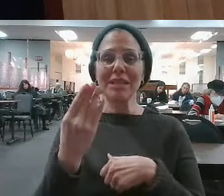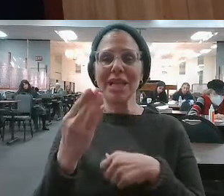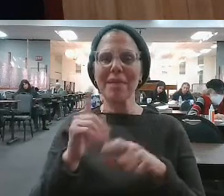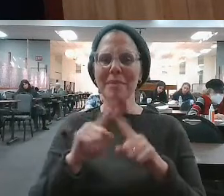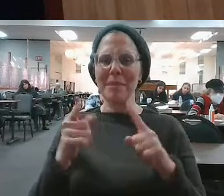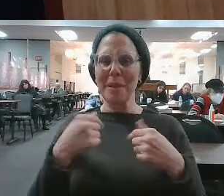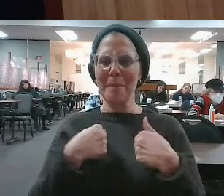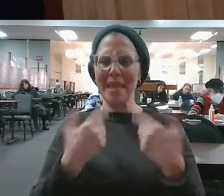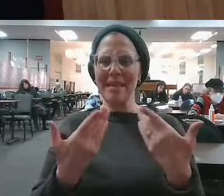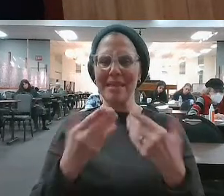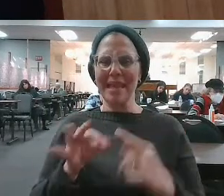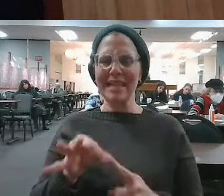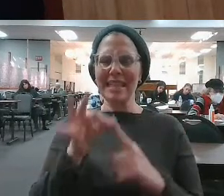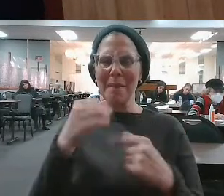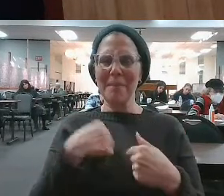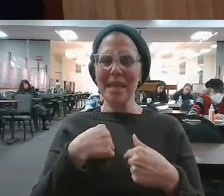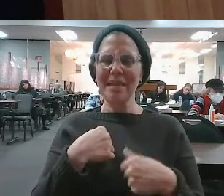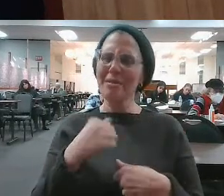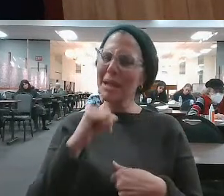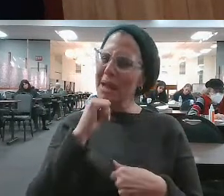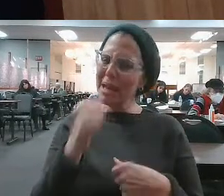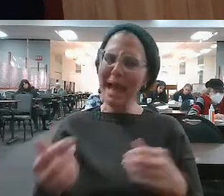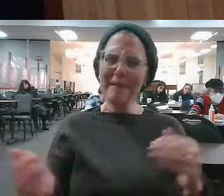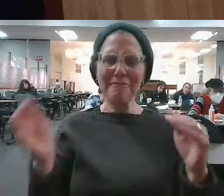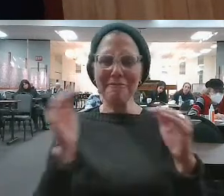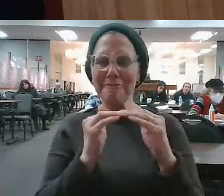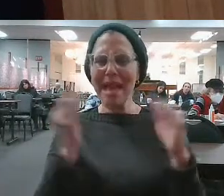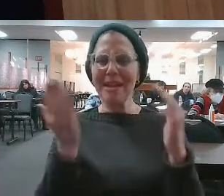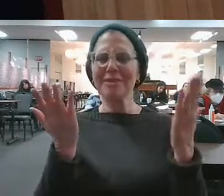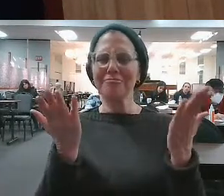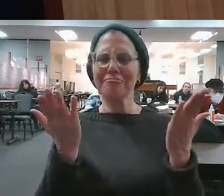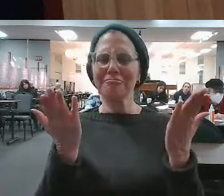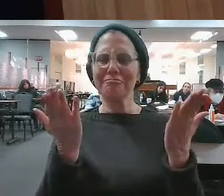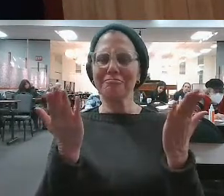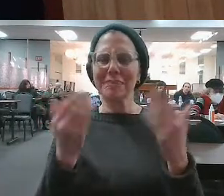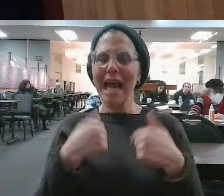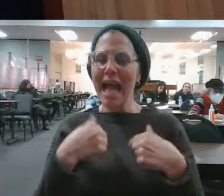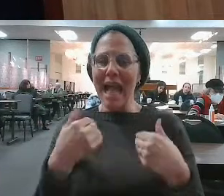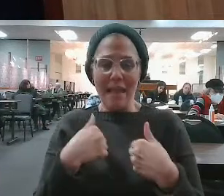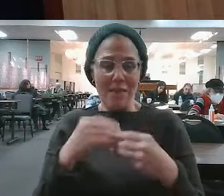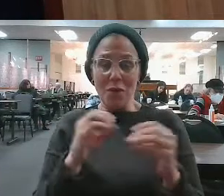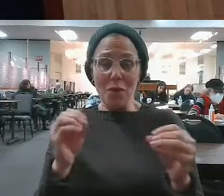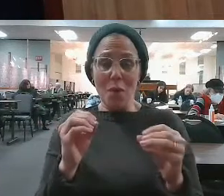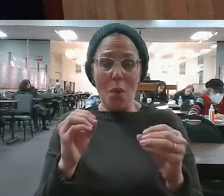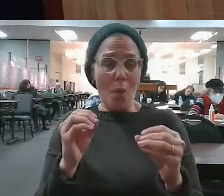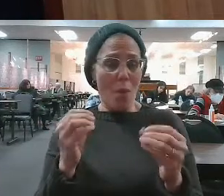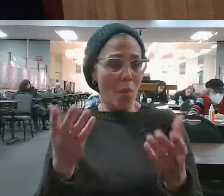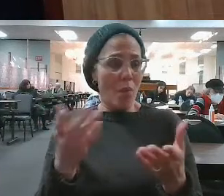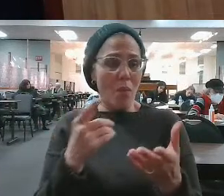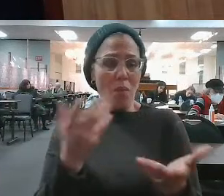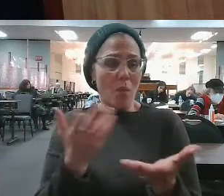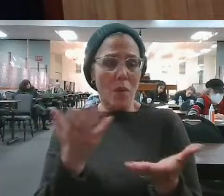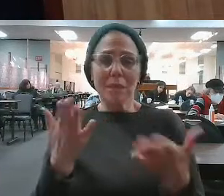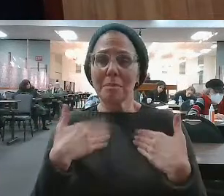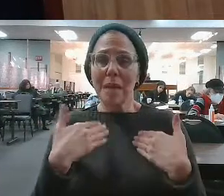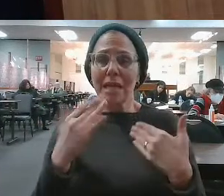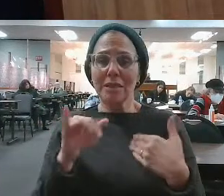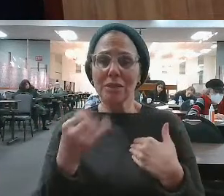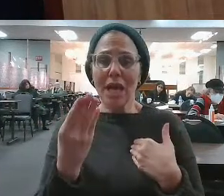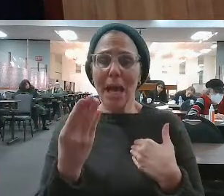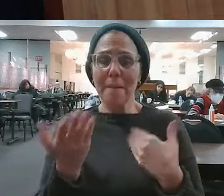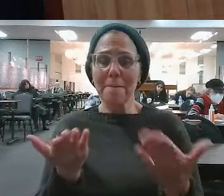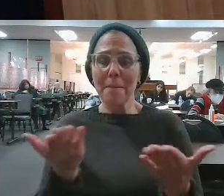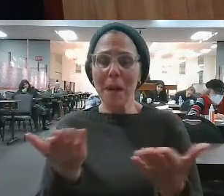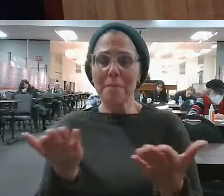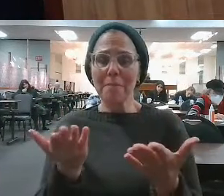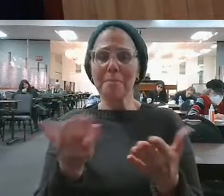Moshe Rabbeinu thought to himself, Zalofer, Zalofer, I have no part in all of this. I have no part.